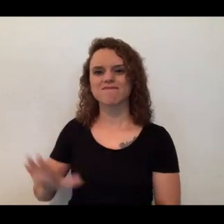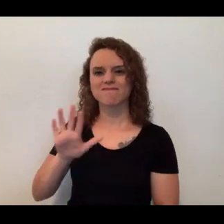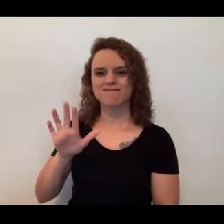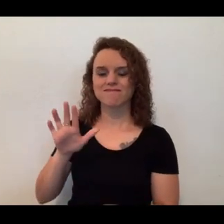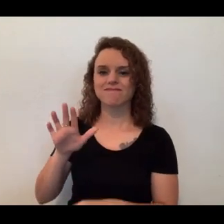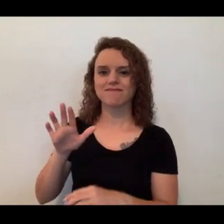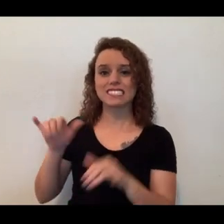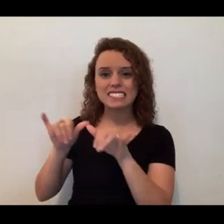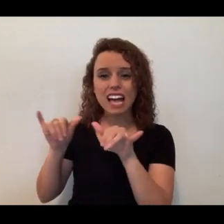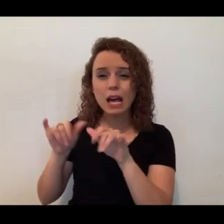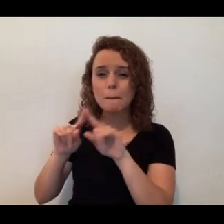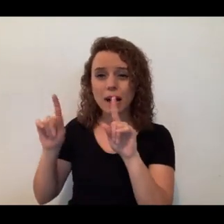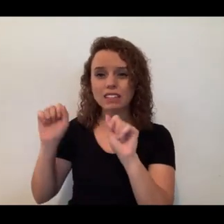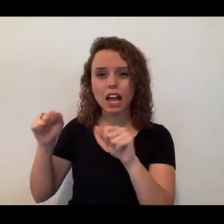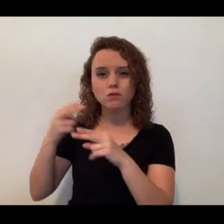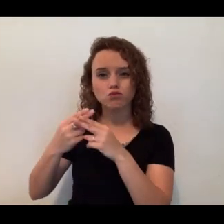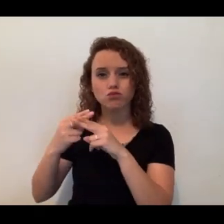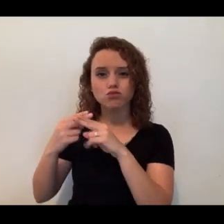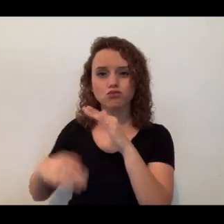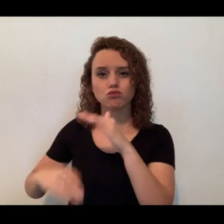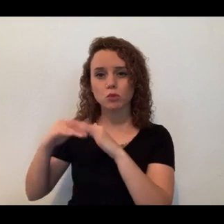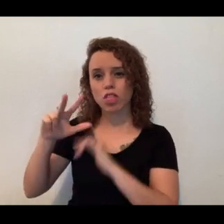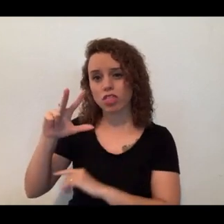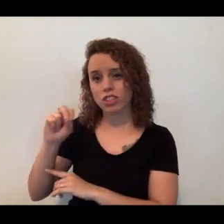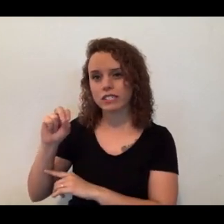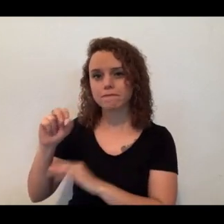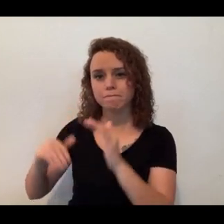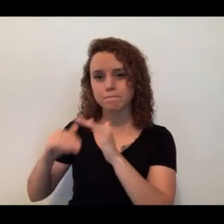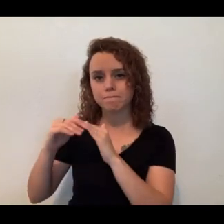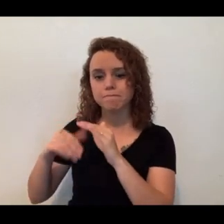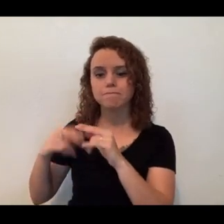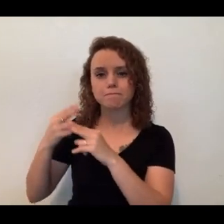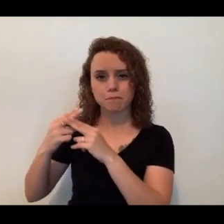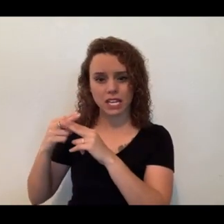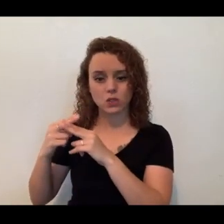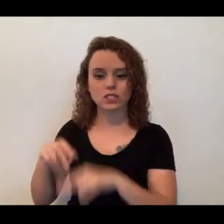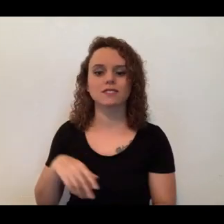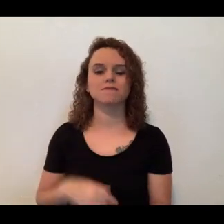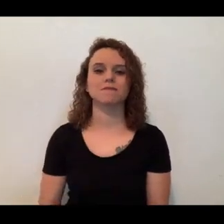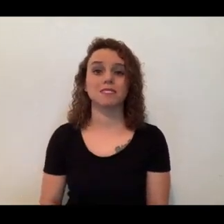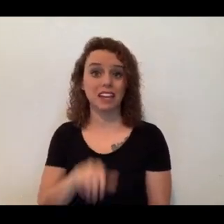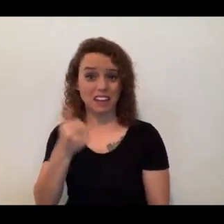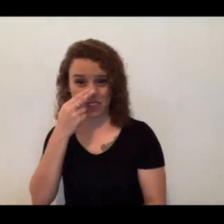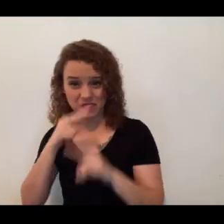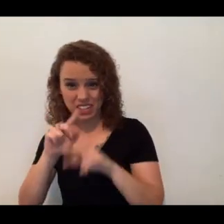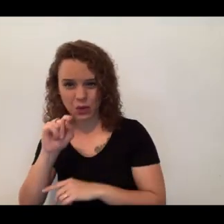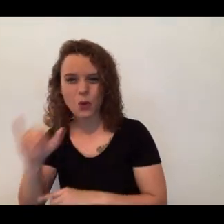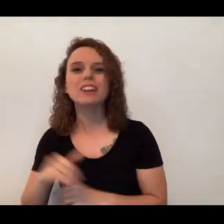up to about 30 pounds. I also got the – Another fun toy. I also got another